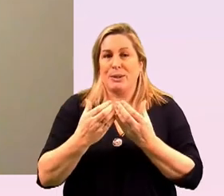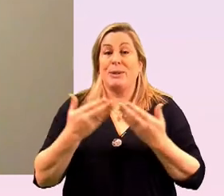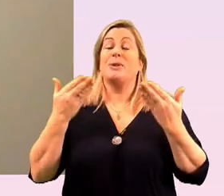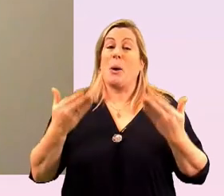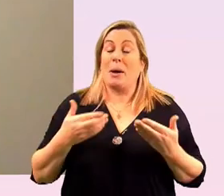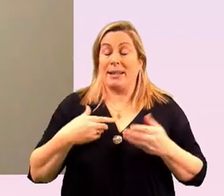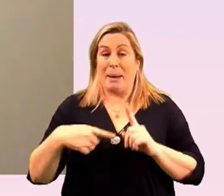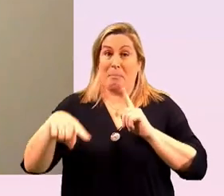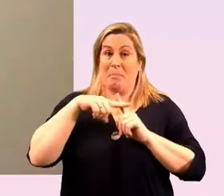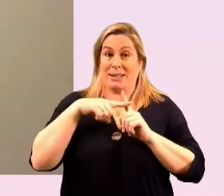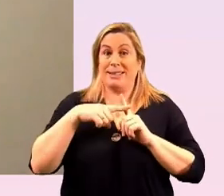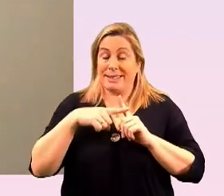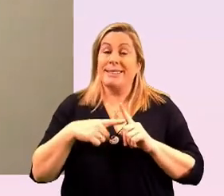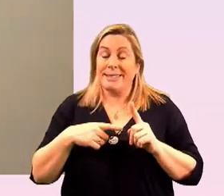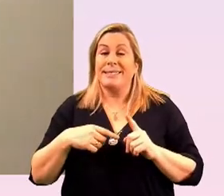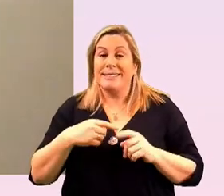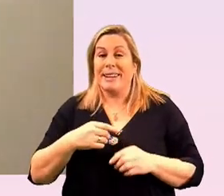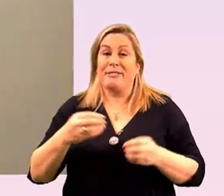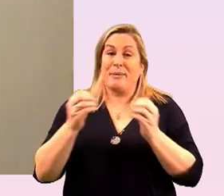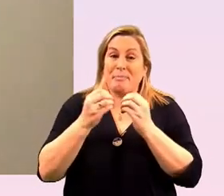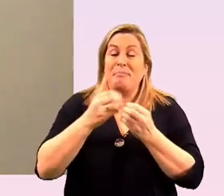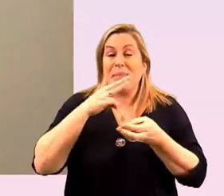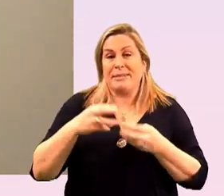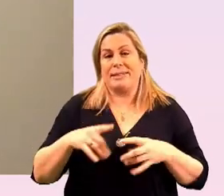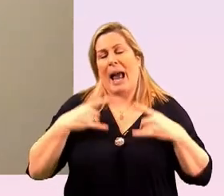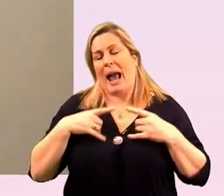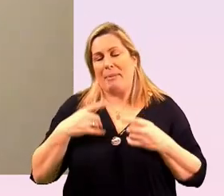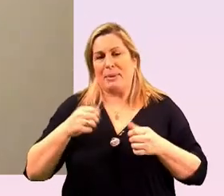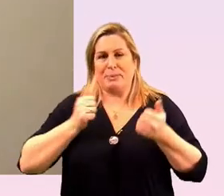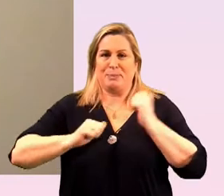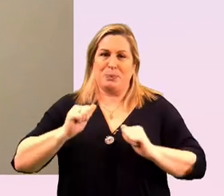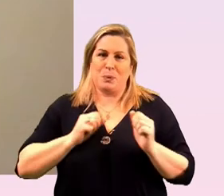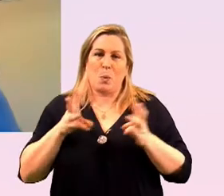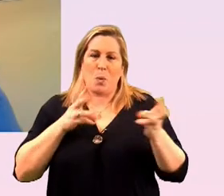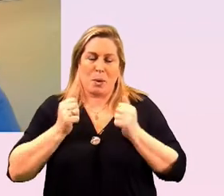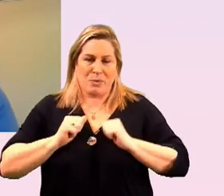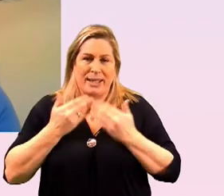upbeat note let me wish everybody uh a happy work pride thank you very much